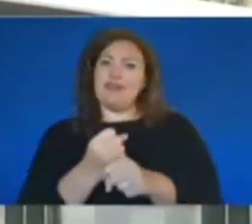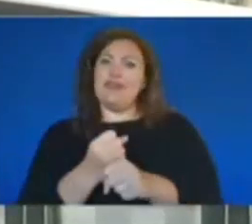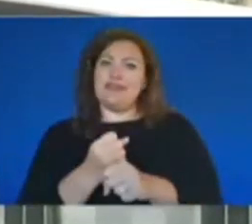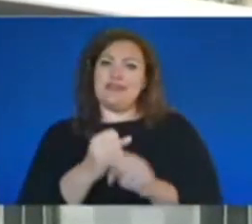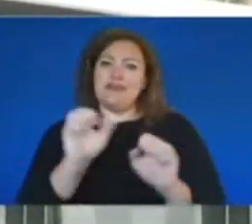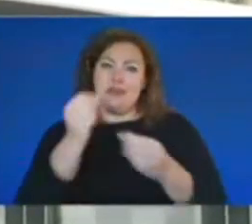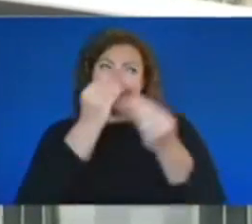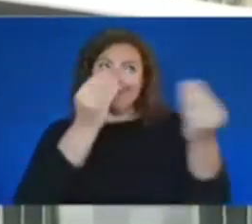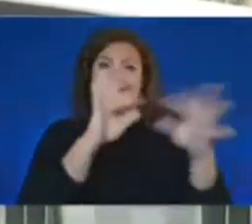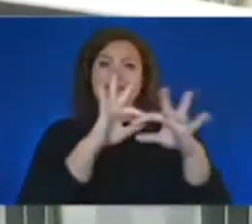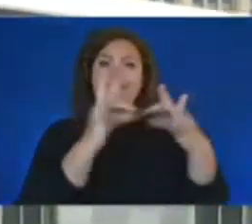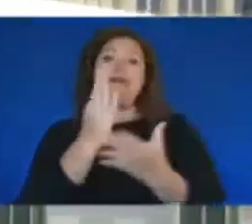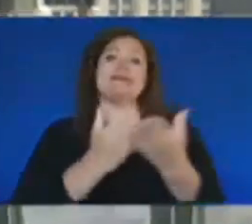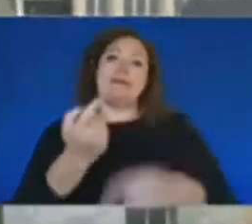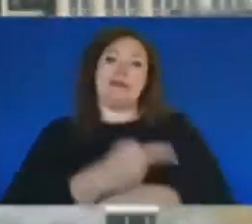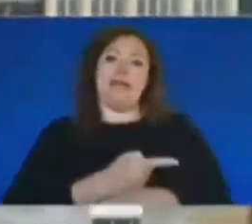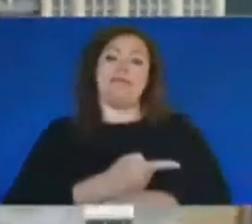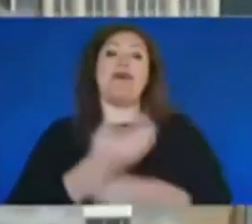All right. Thank you, guys.